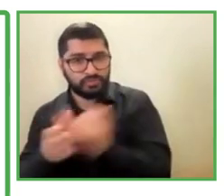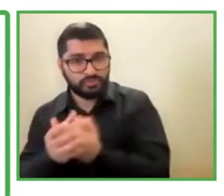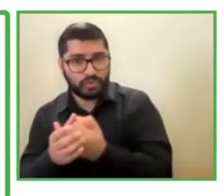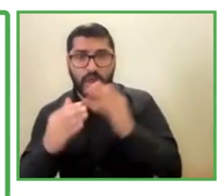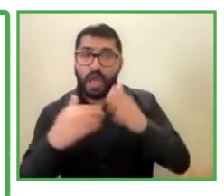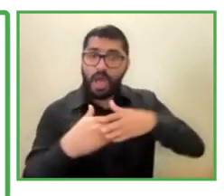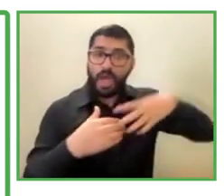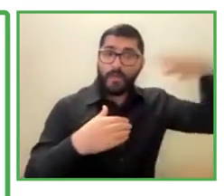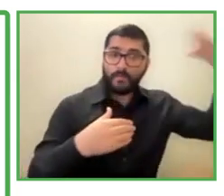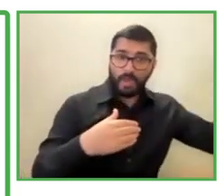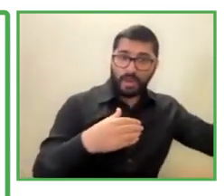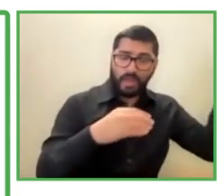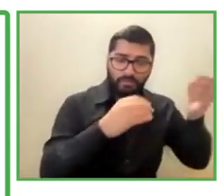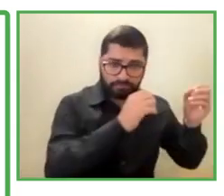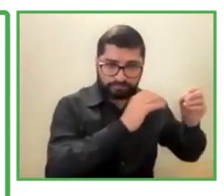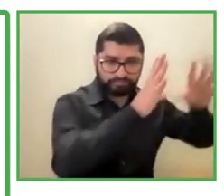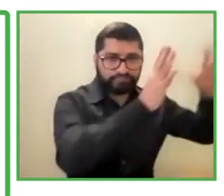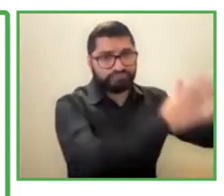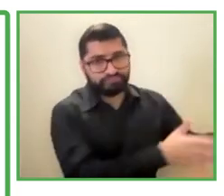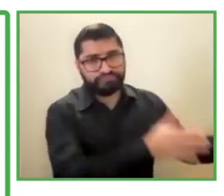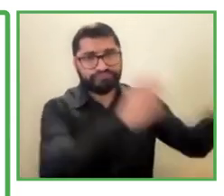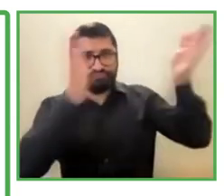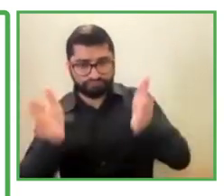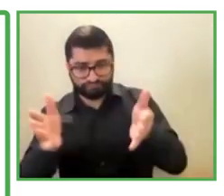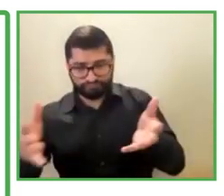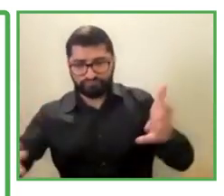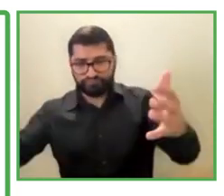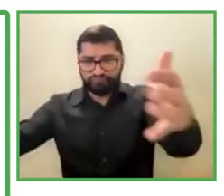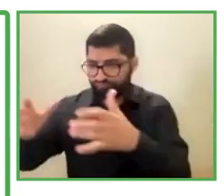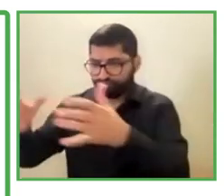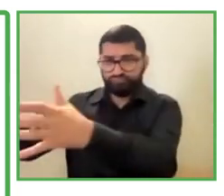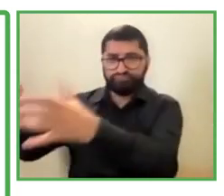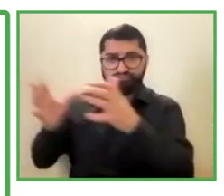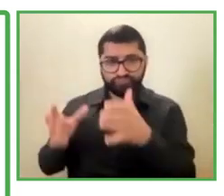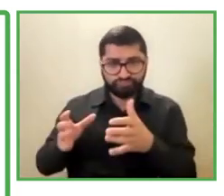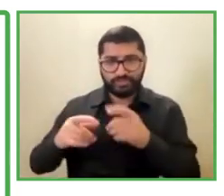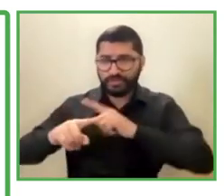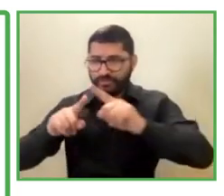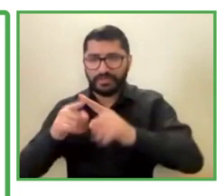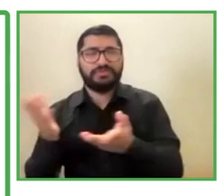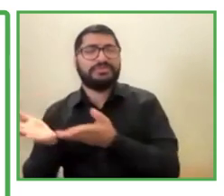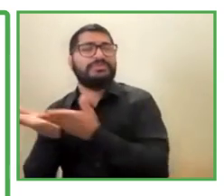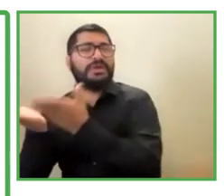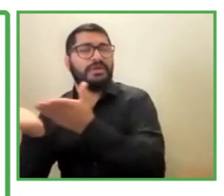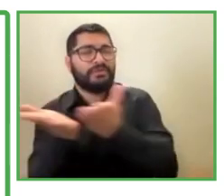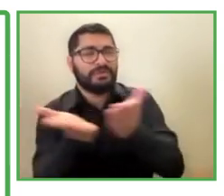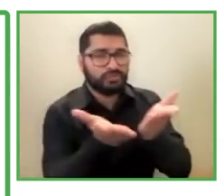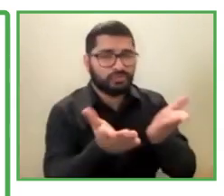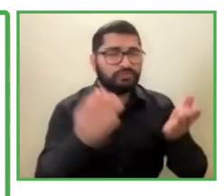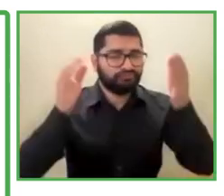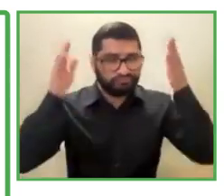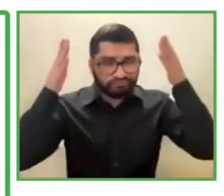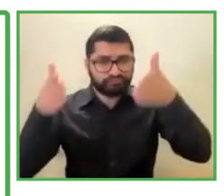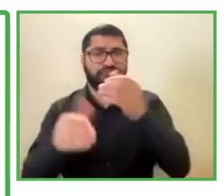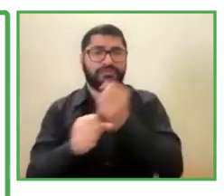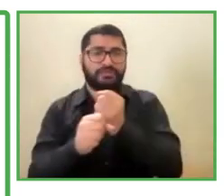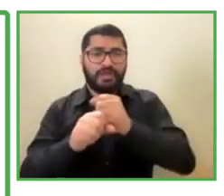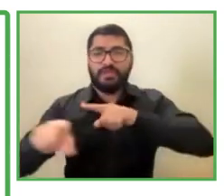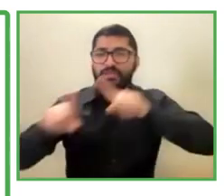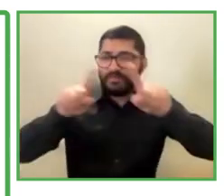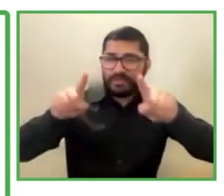to be able to sort of come from different walks of life. And recently, we did the